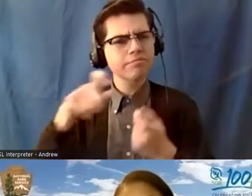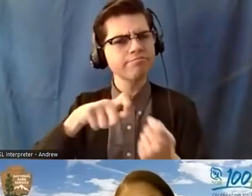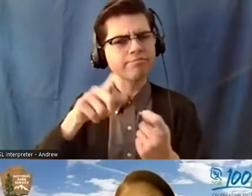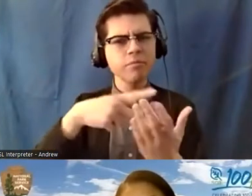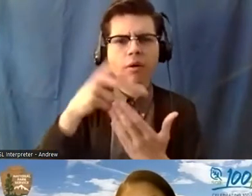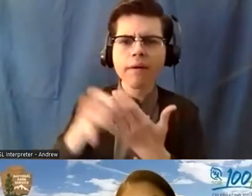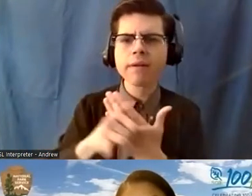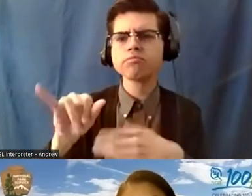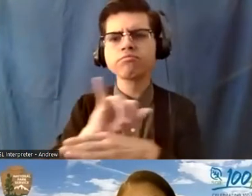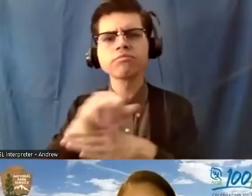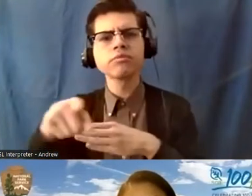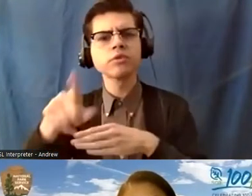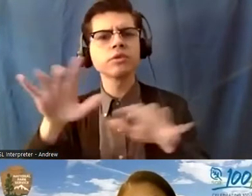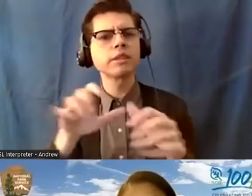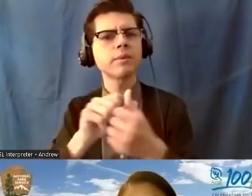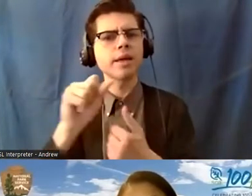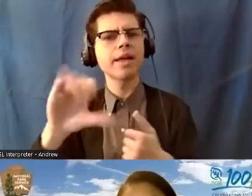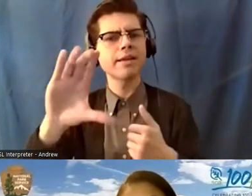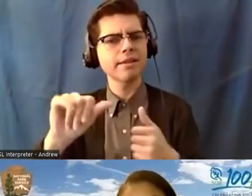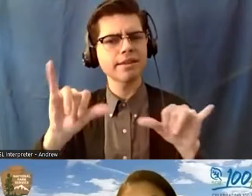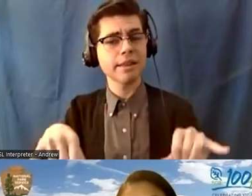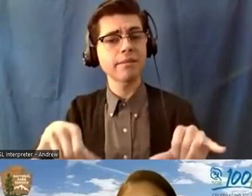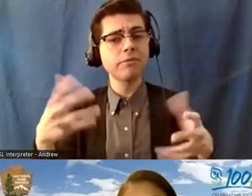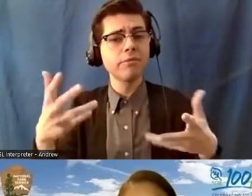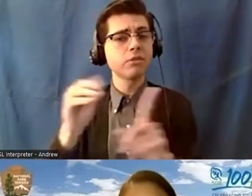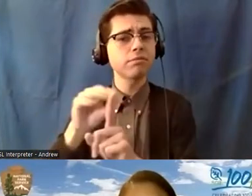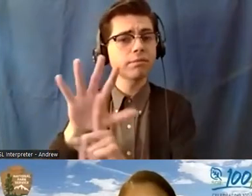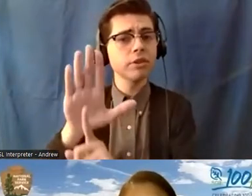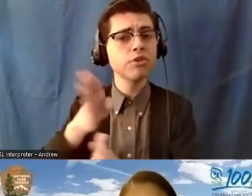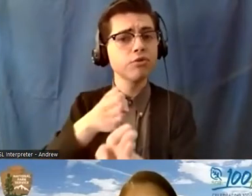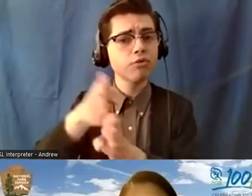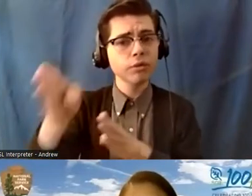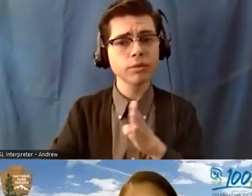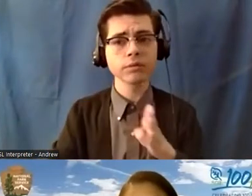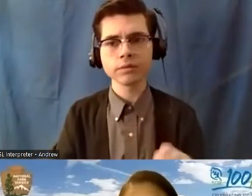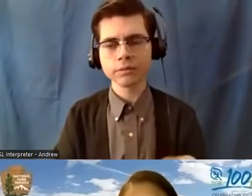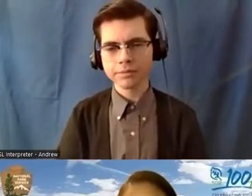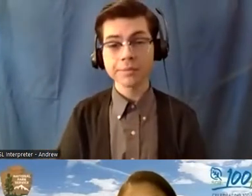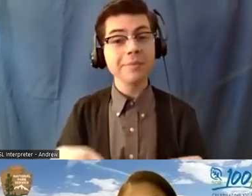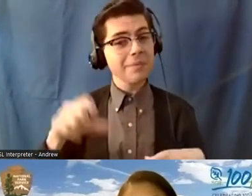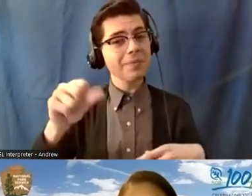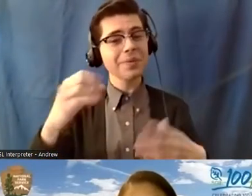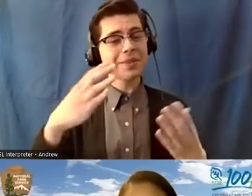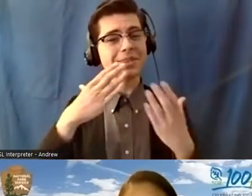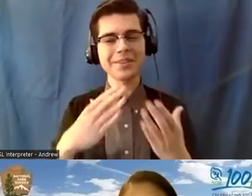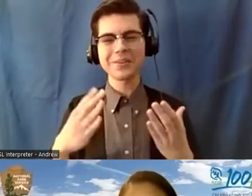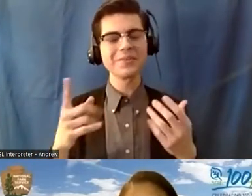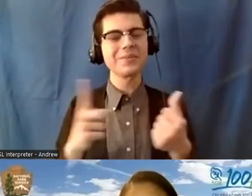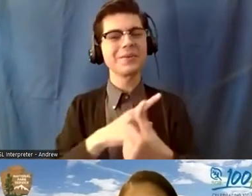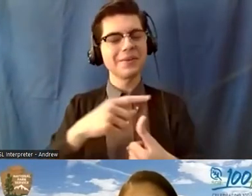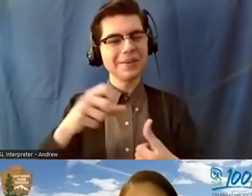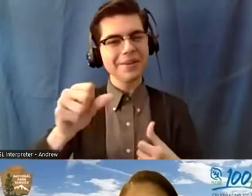that you did with SCA that's influenced your career path? Yeah, so thank you, first of all.